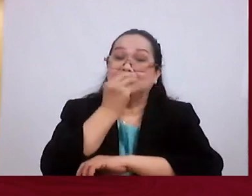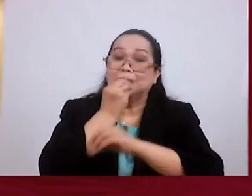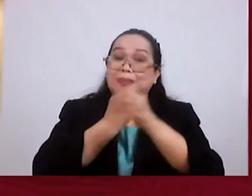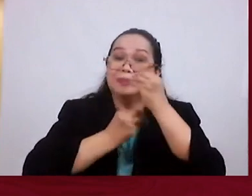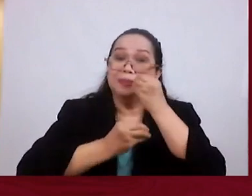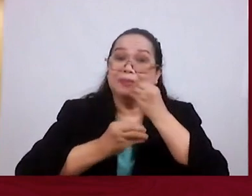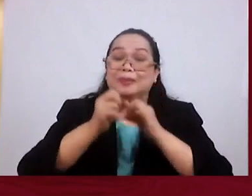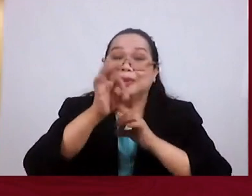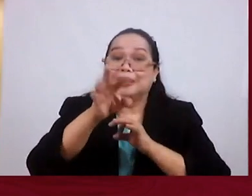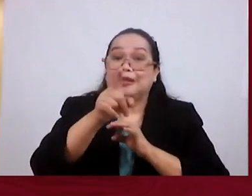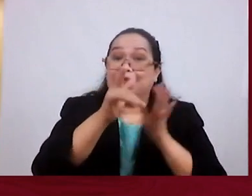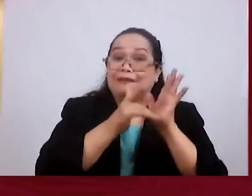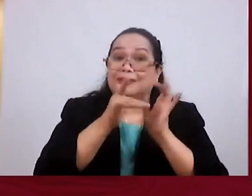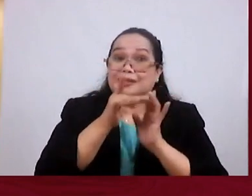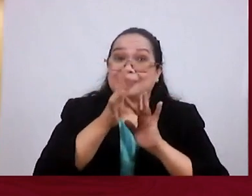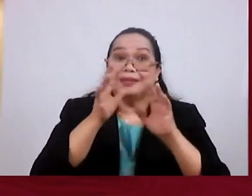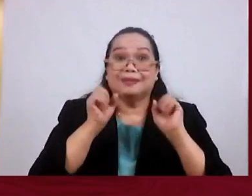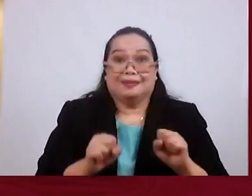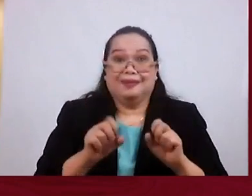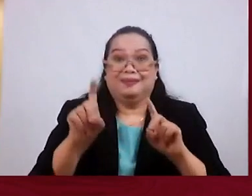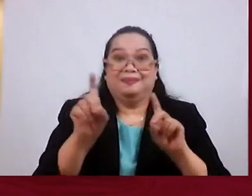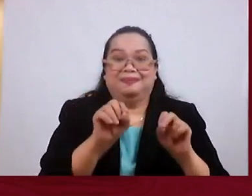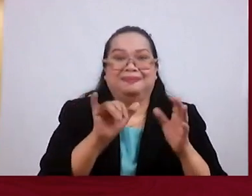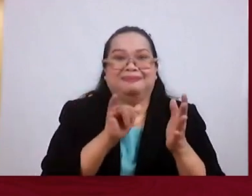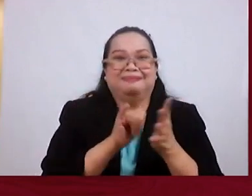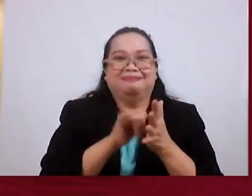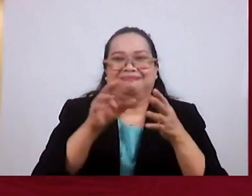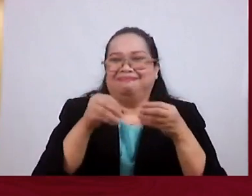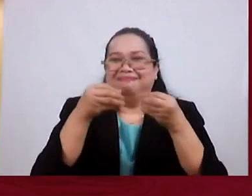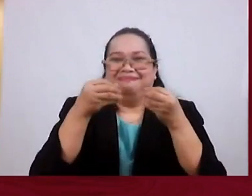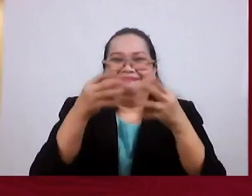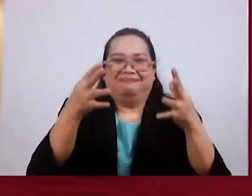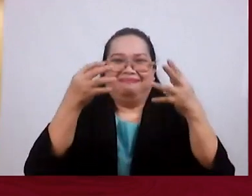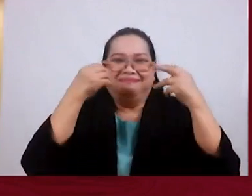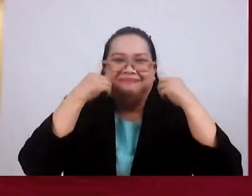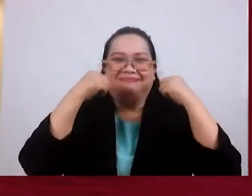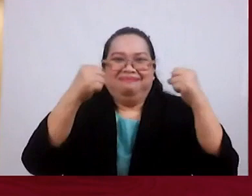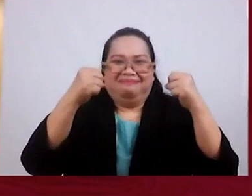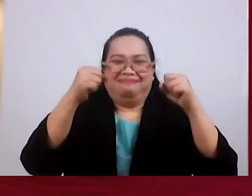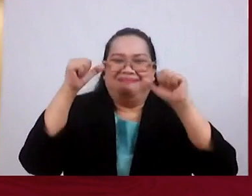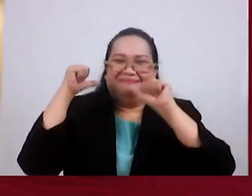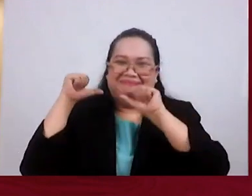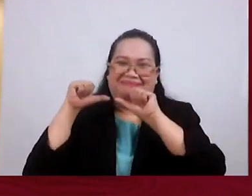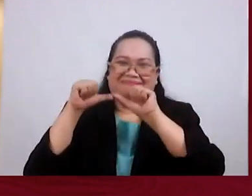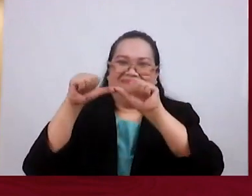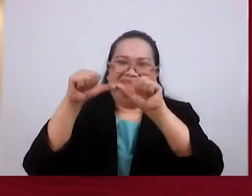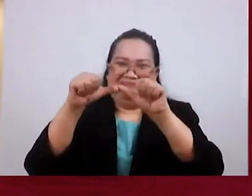Tells Us If Jesus Was Able To Do It He Gives Us The Strength To Carry Our